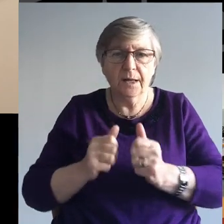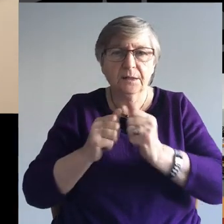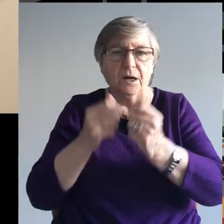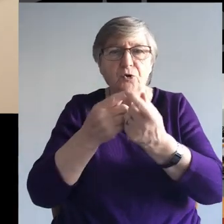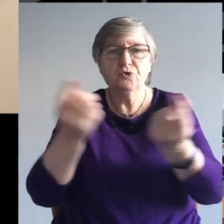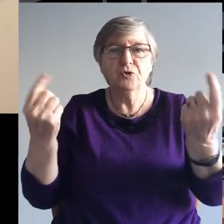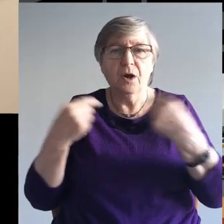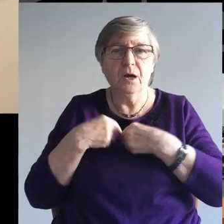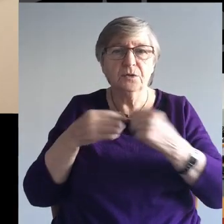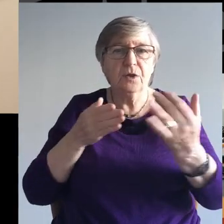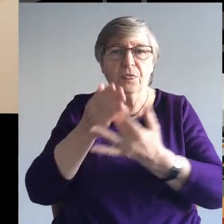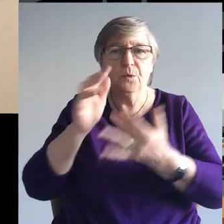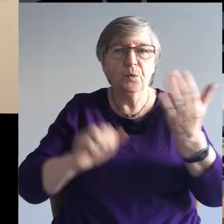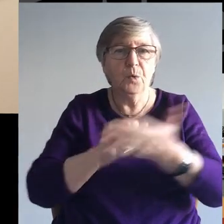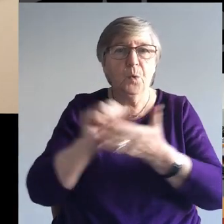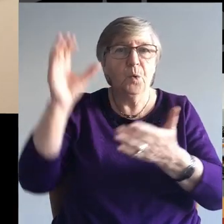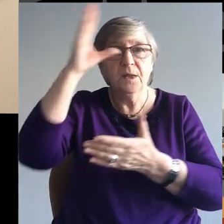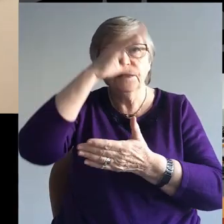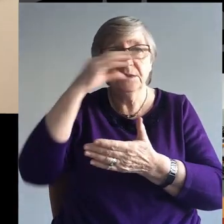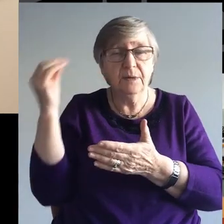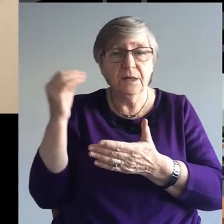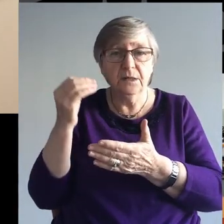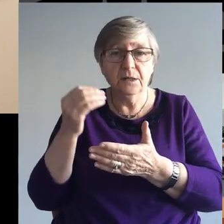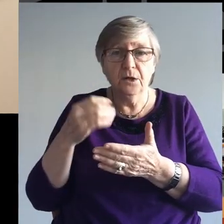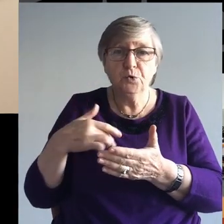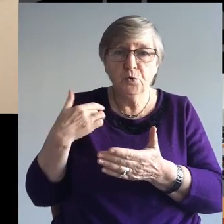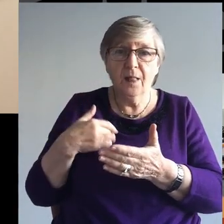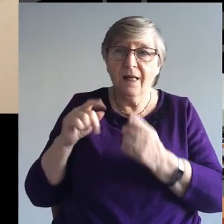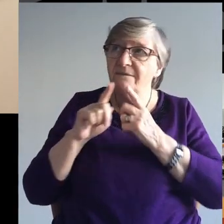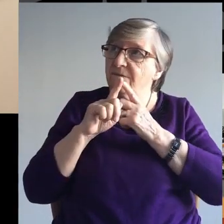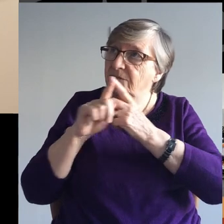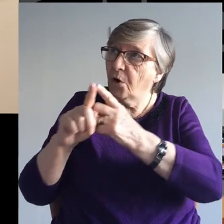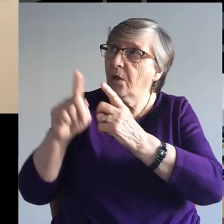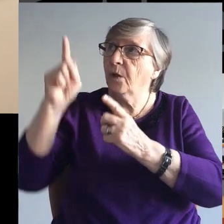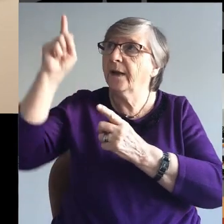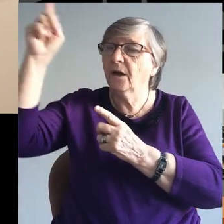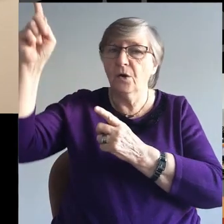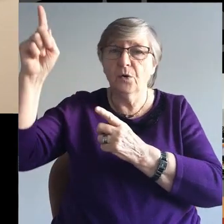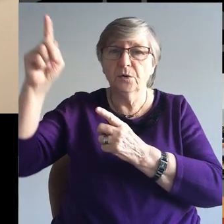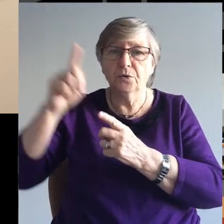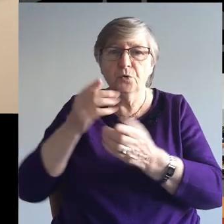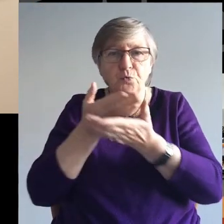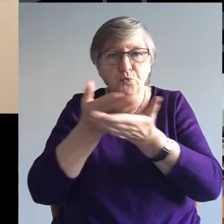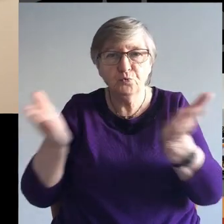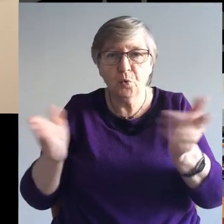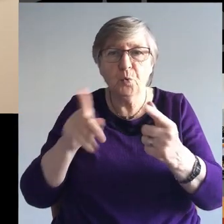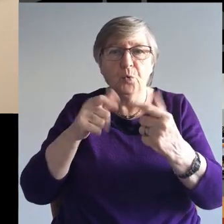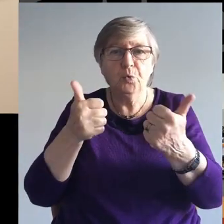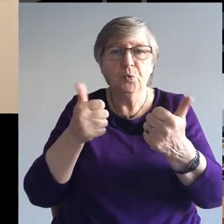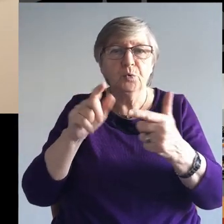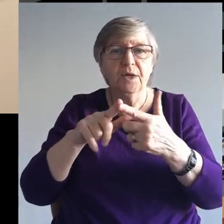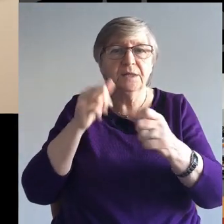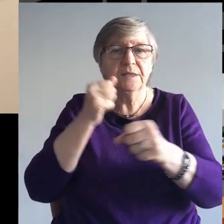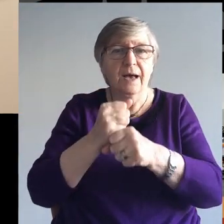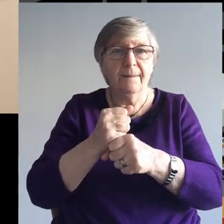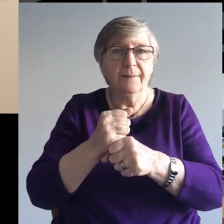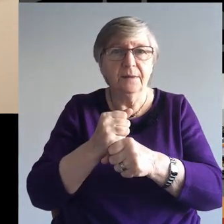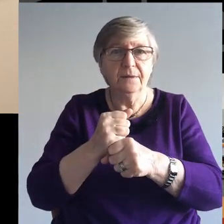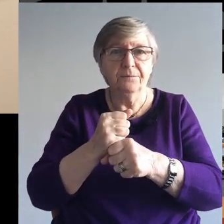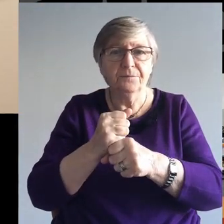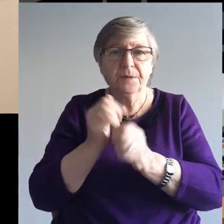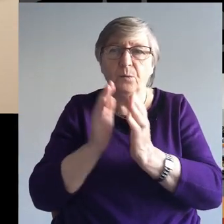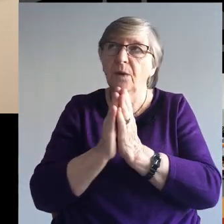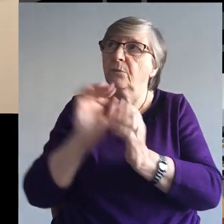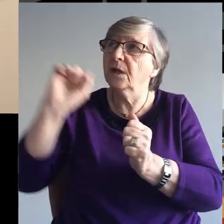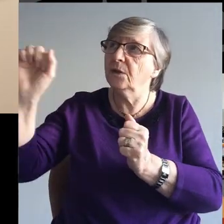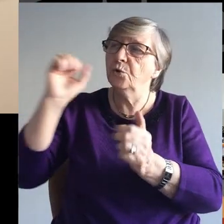your spirit to live those godly lives, to be that example. We pray that your spirit might